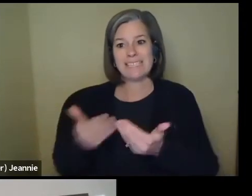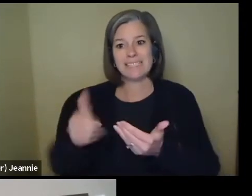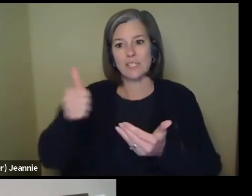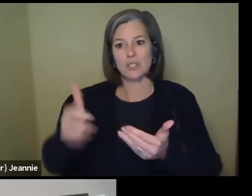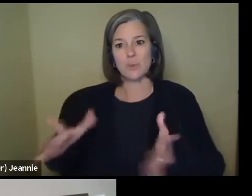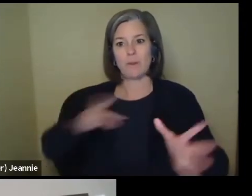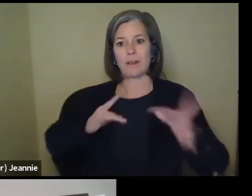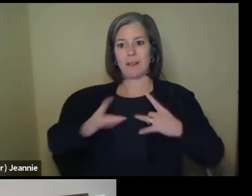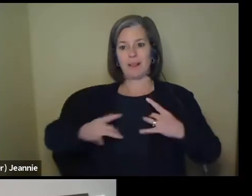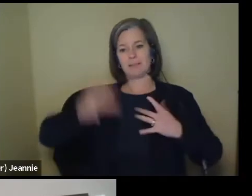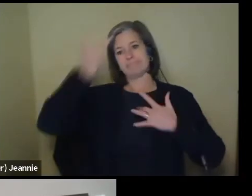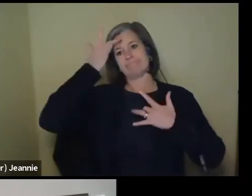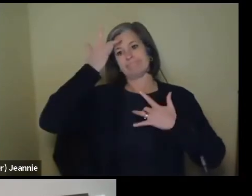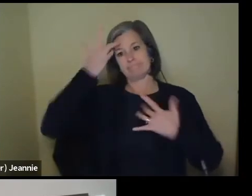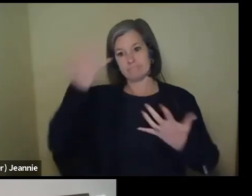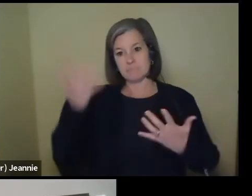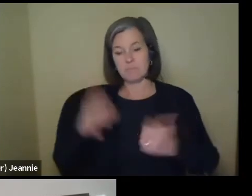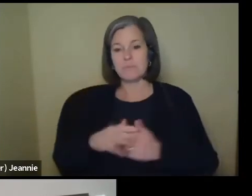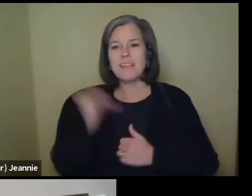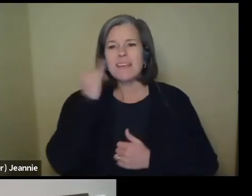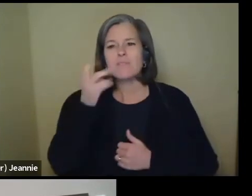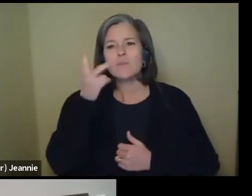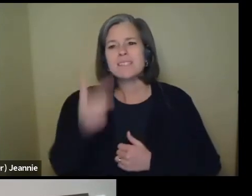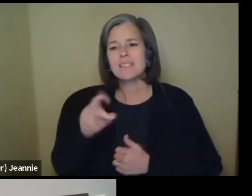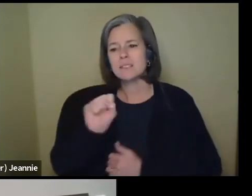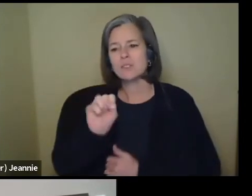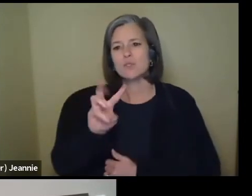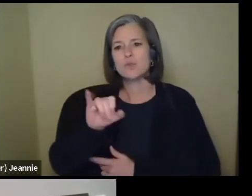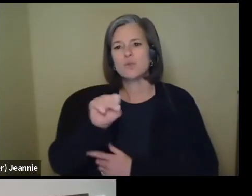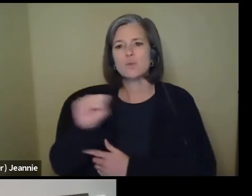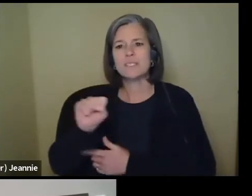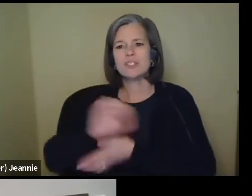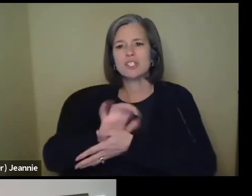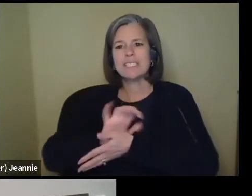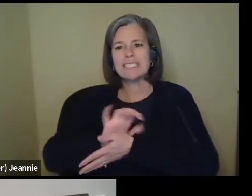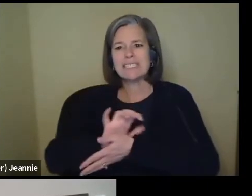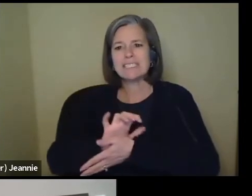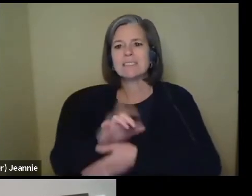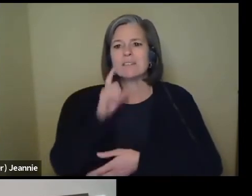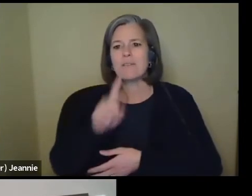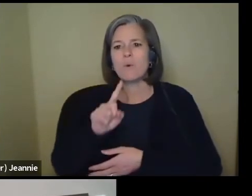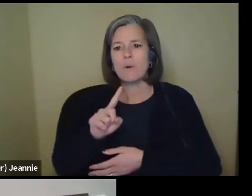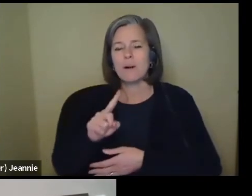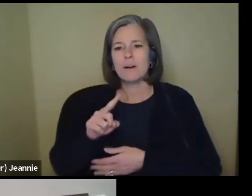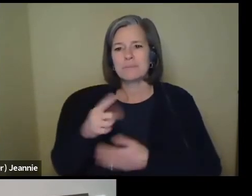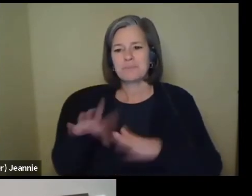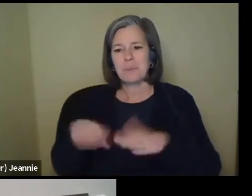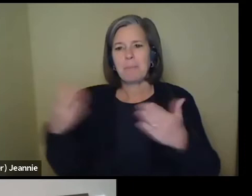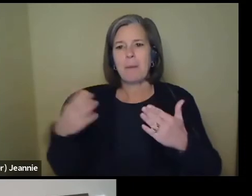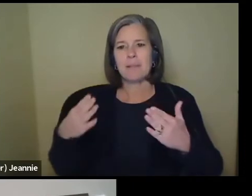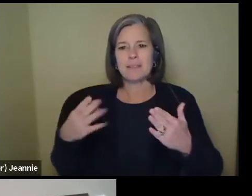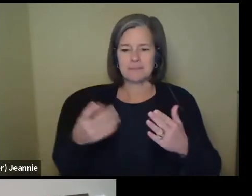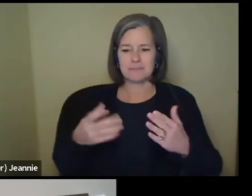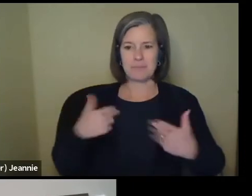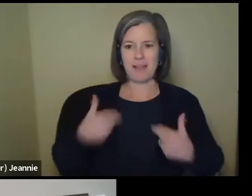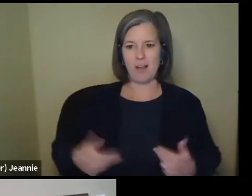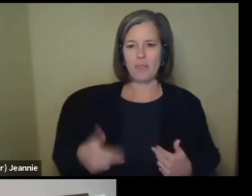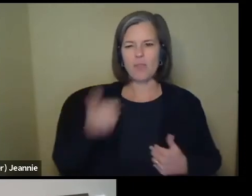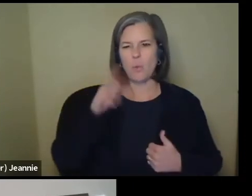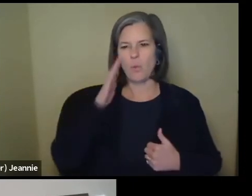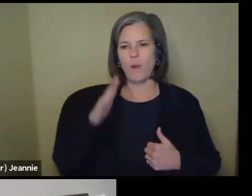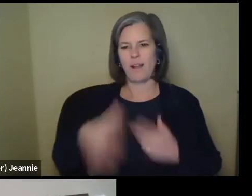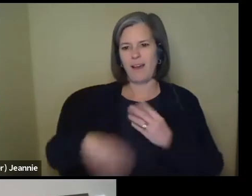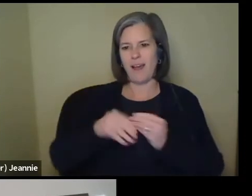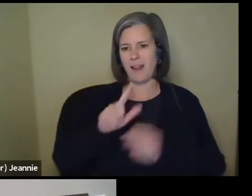if you've seen the Swiss cheese model of public health of infection control, we're going to drop a link to it.